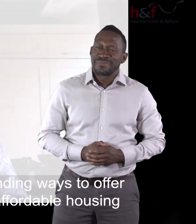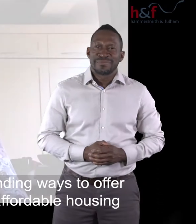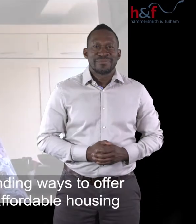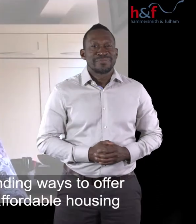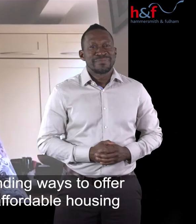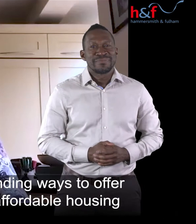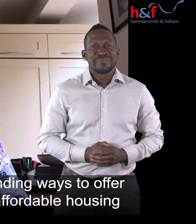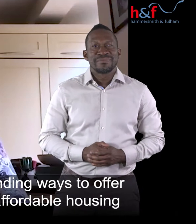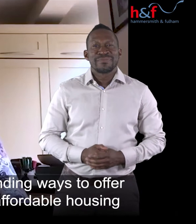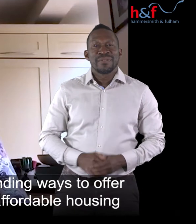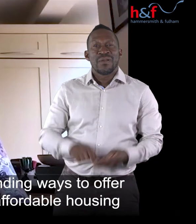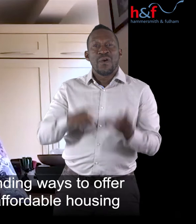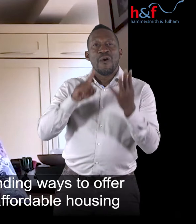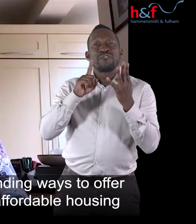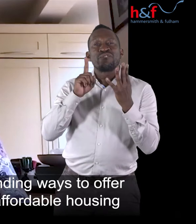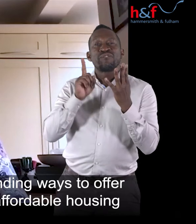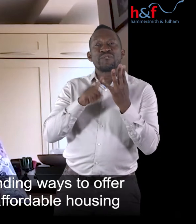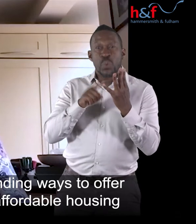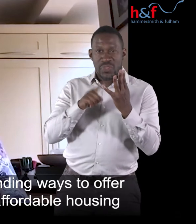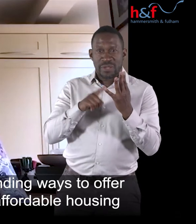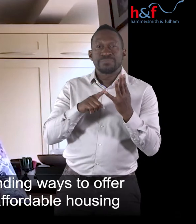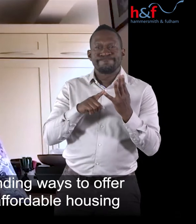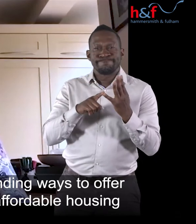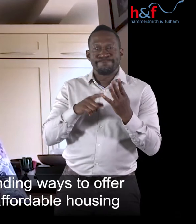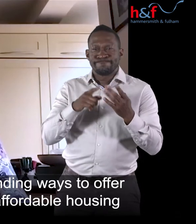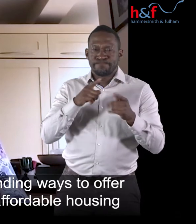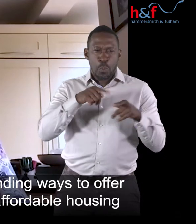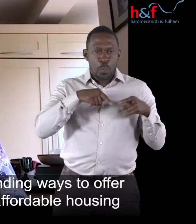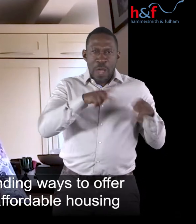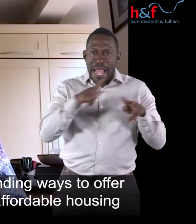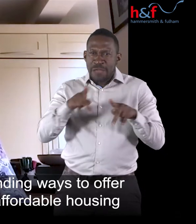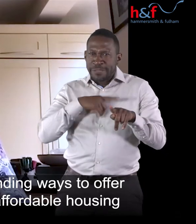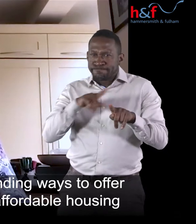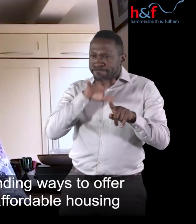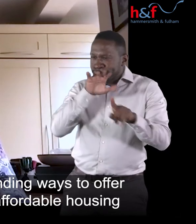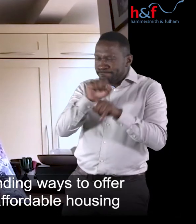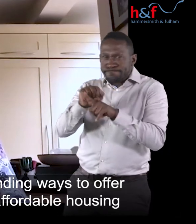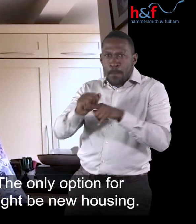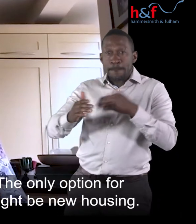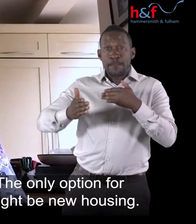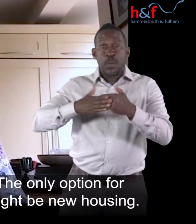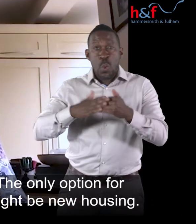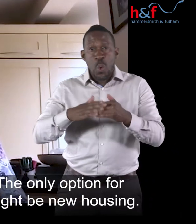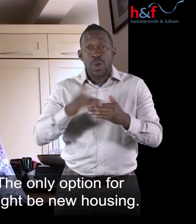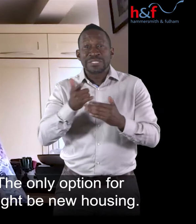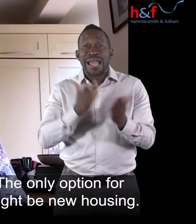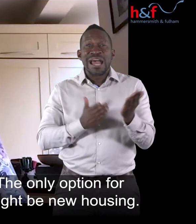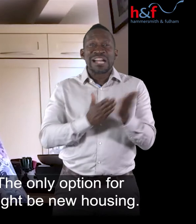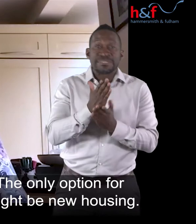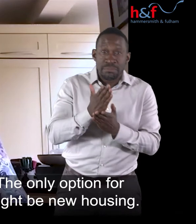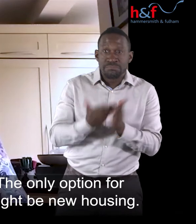The final objective is finding ways to offer more accessible and affordable housing to disabled residents.